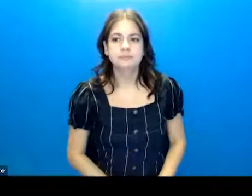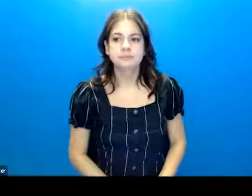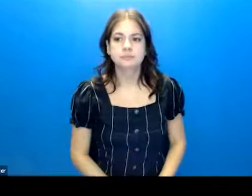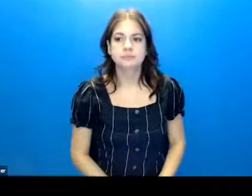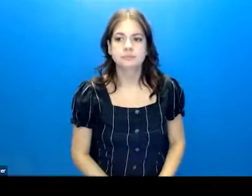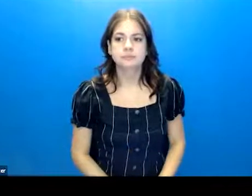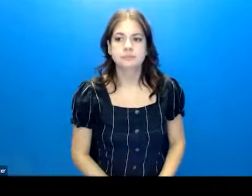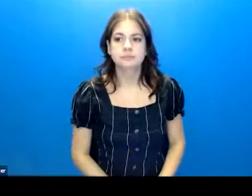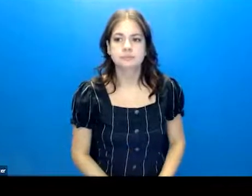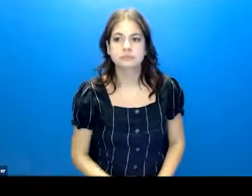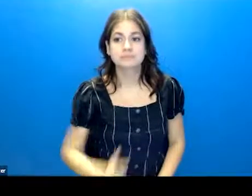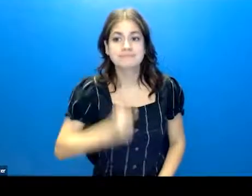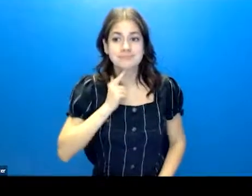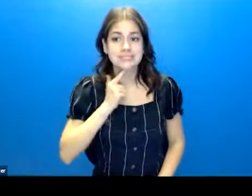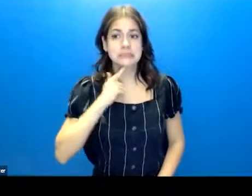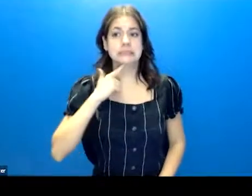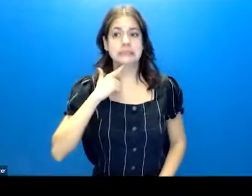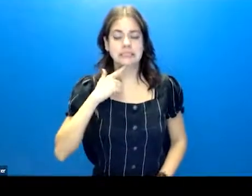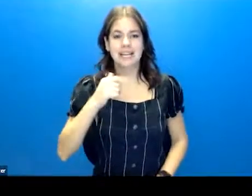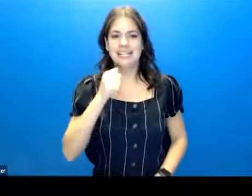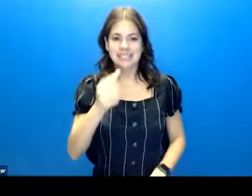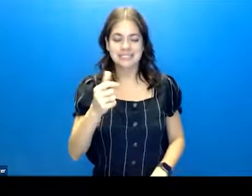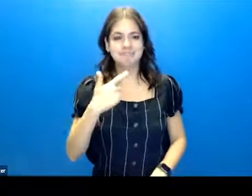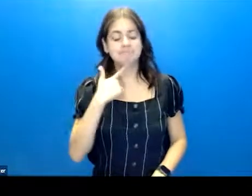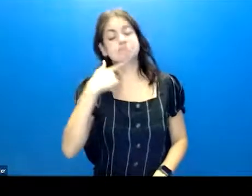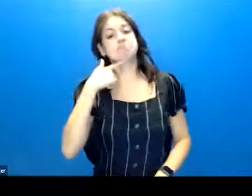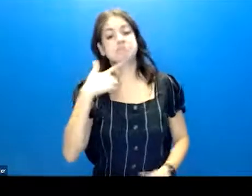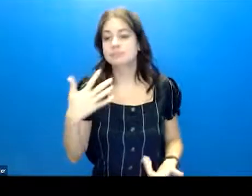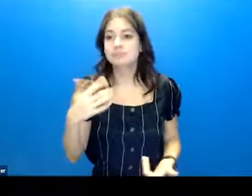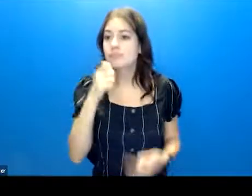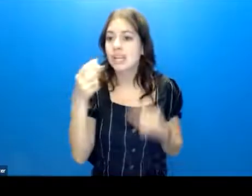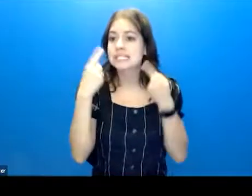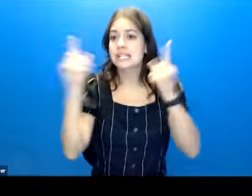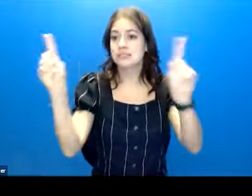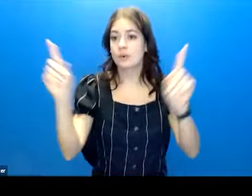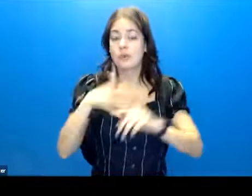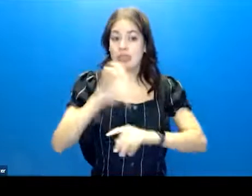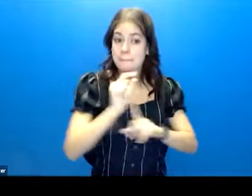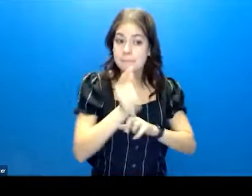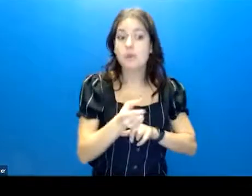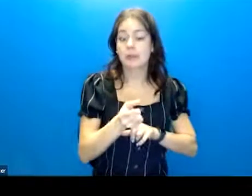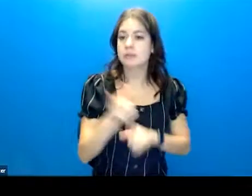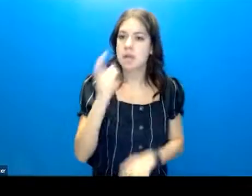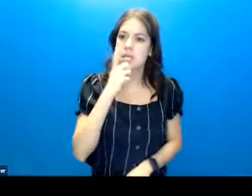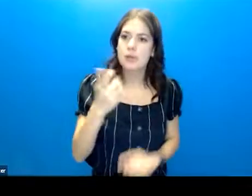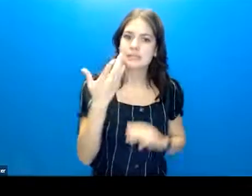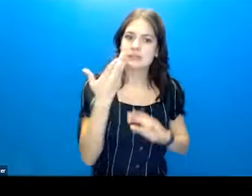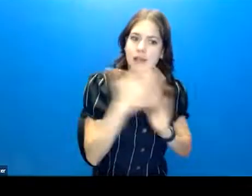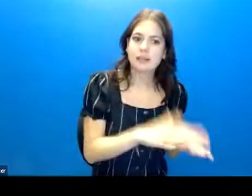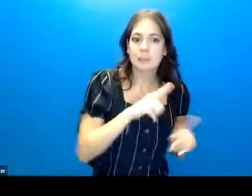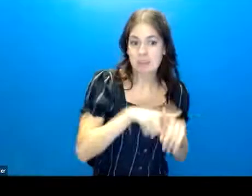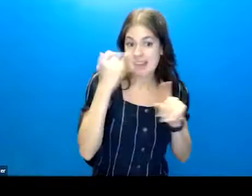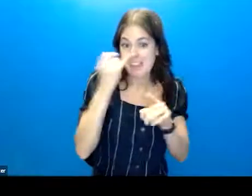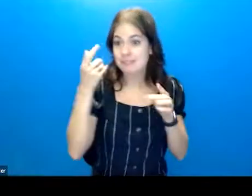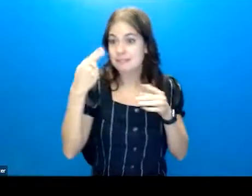know, and they pull the trigger. It doesn't go off. So in that moment, it wasn't lethal. But if